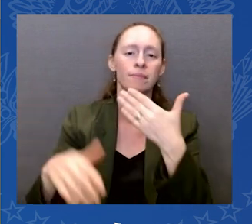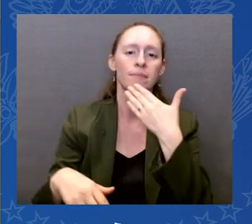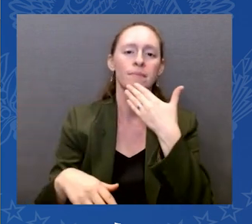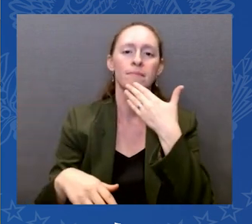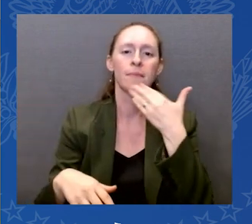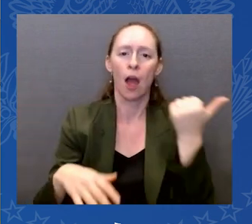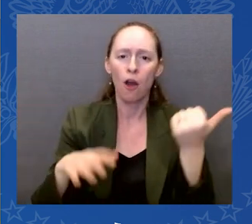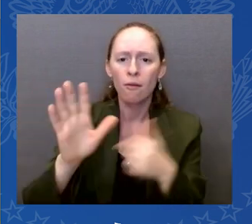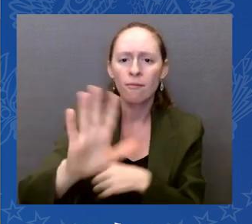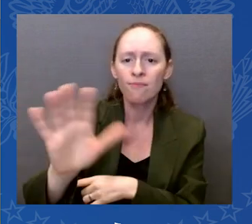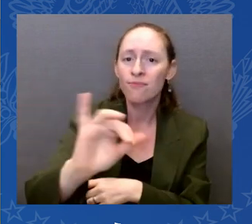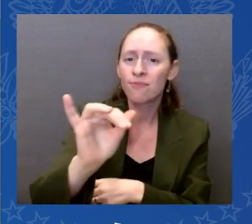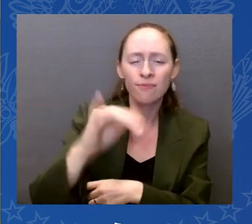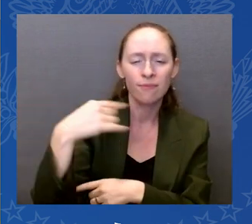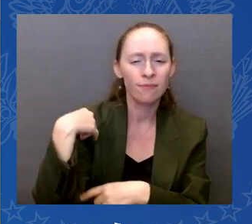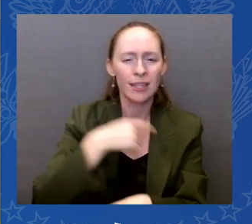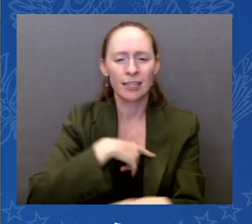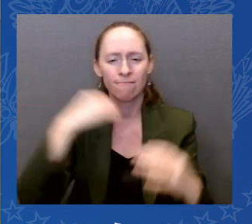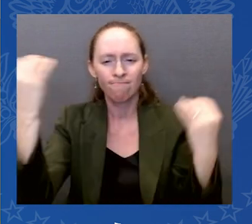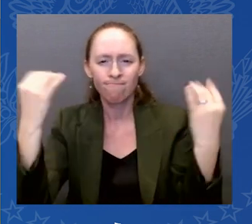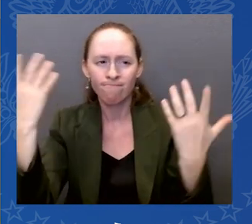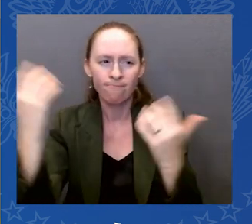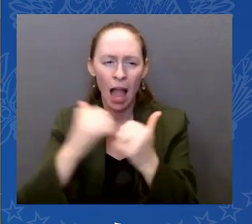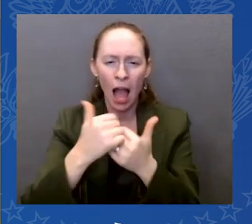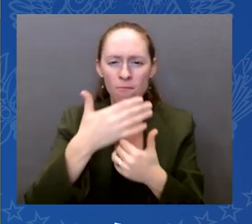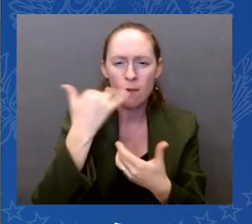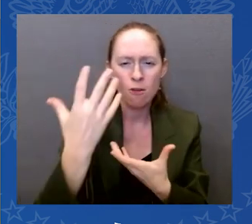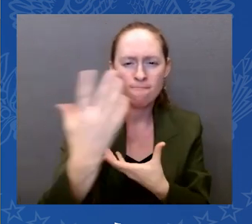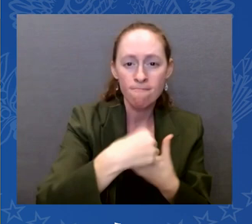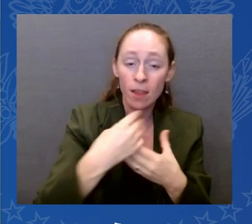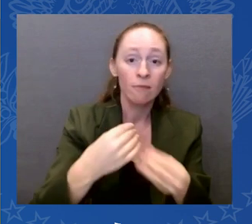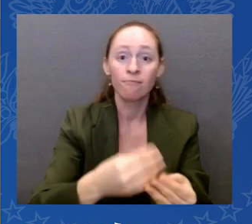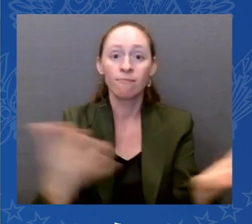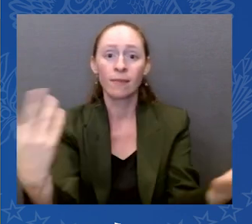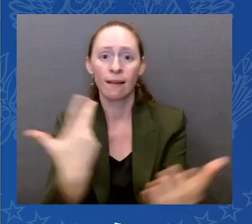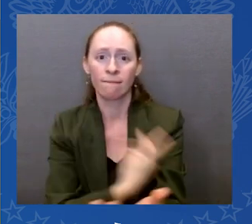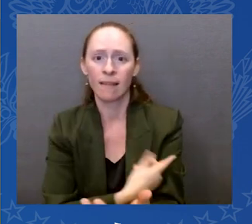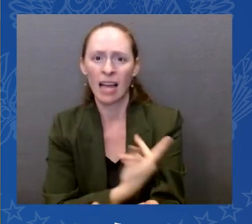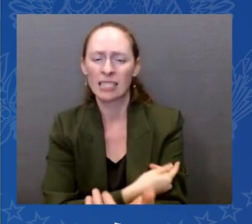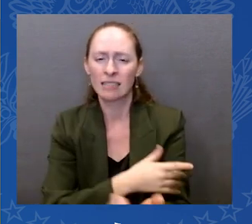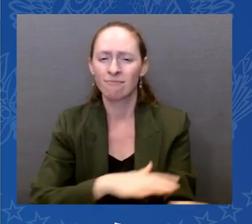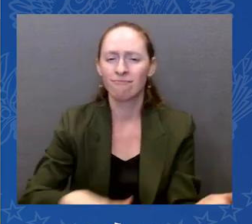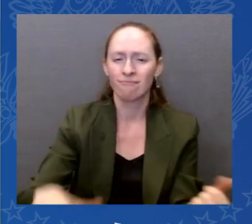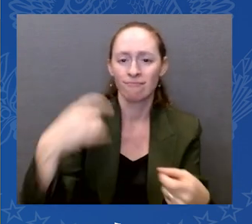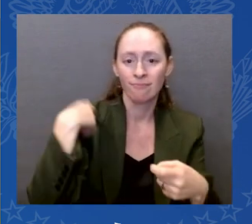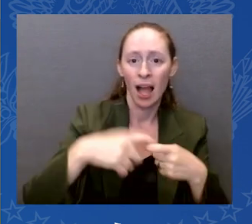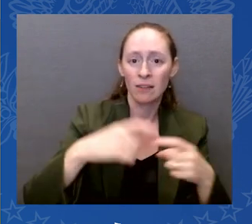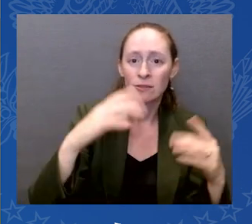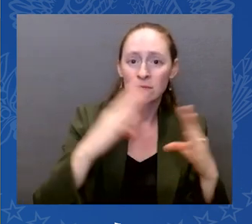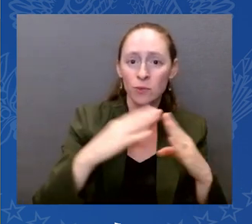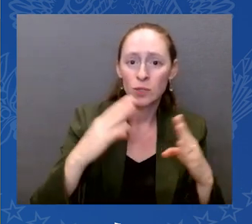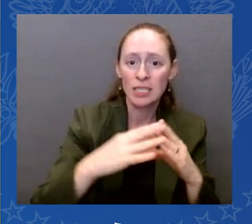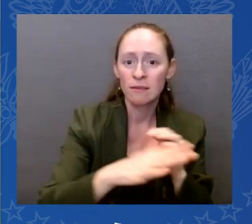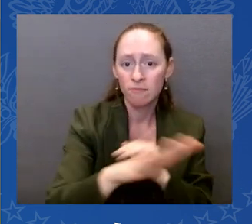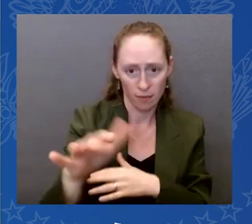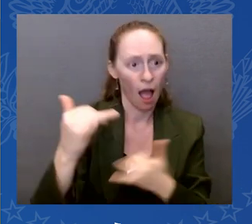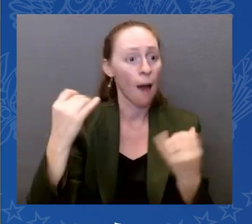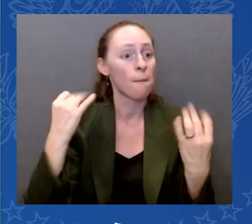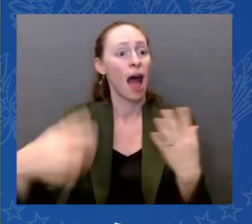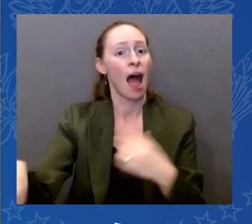how it helped more Latinos gain health insurance now than ever before. Secretary Cardona,